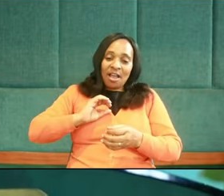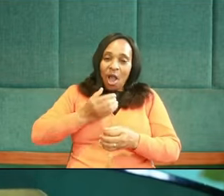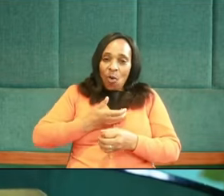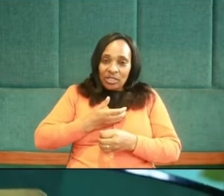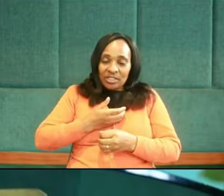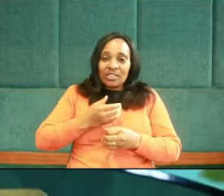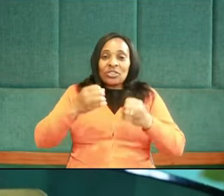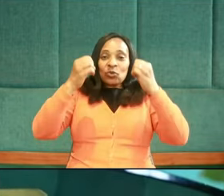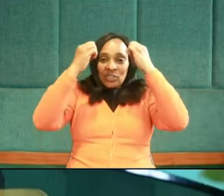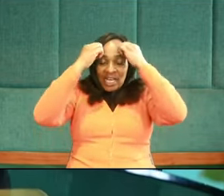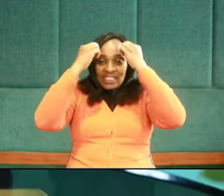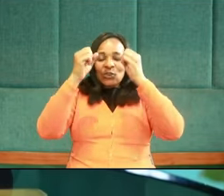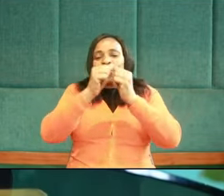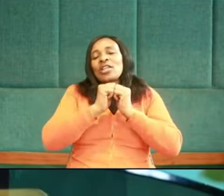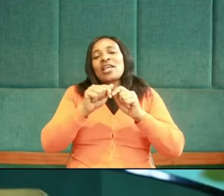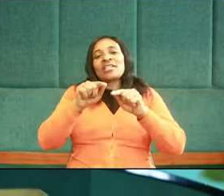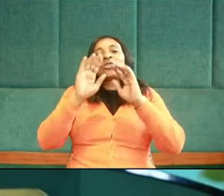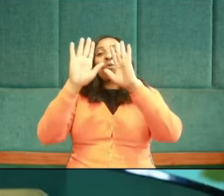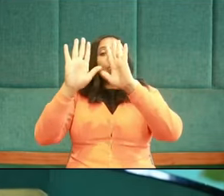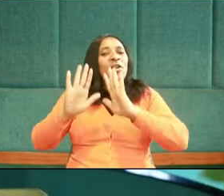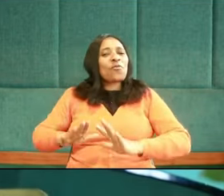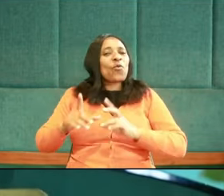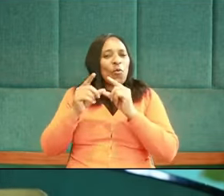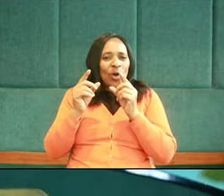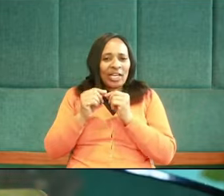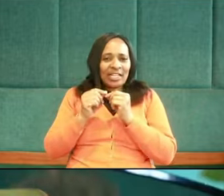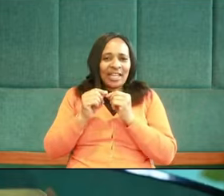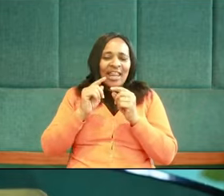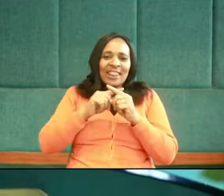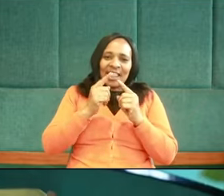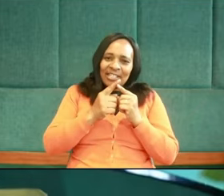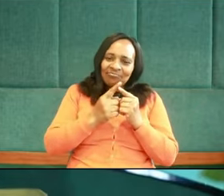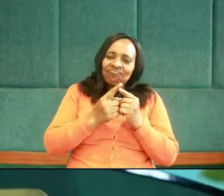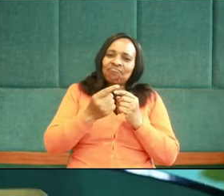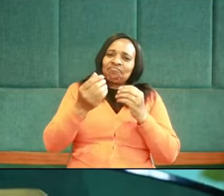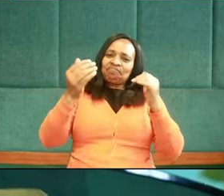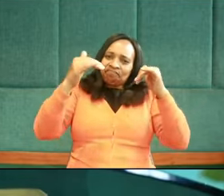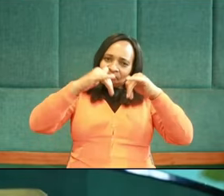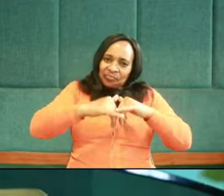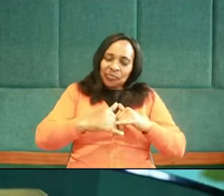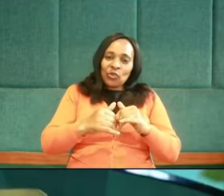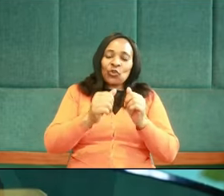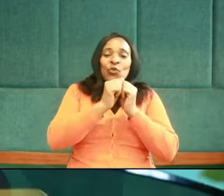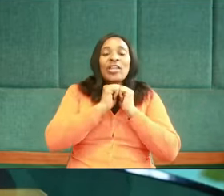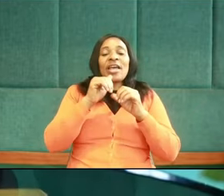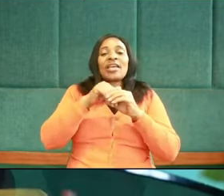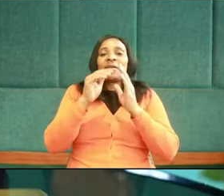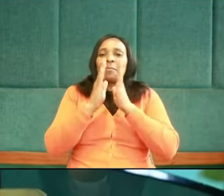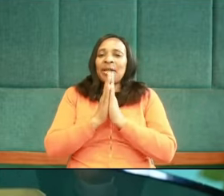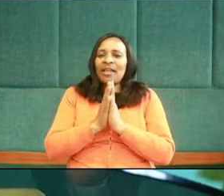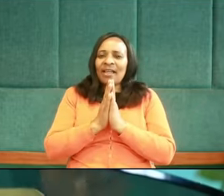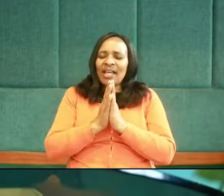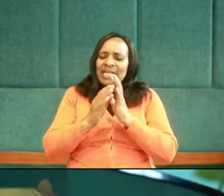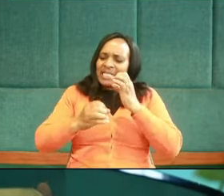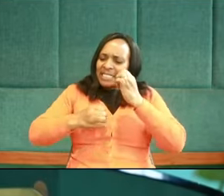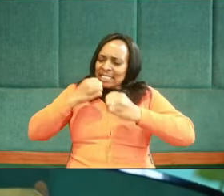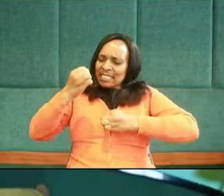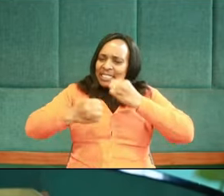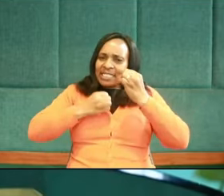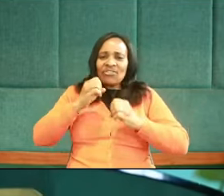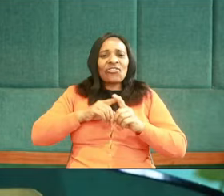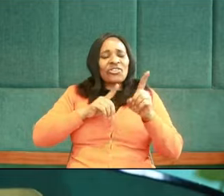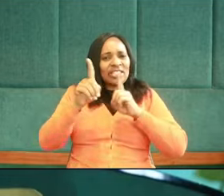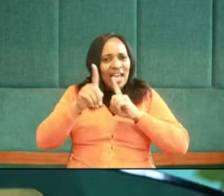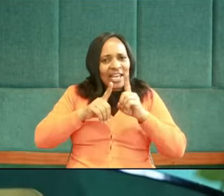study together His wonderful world and to commune together in prayer. It's been an exciting journey